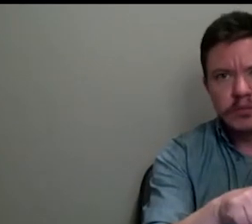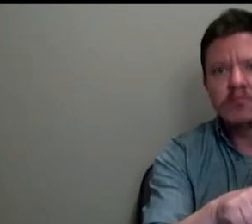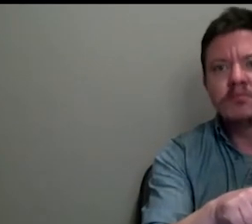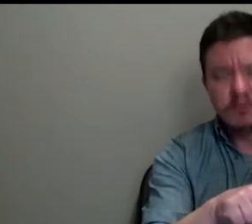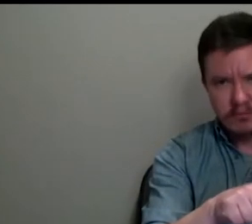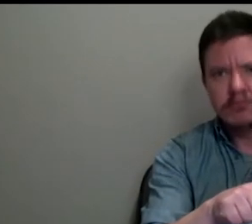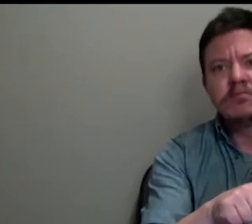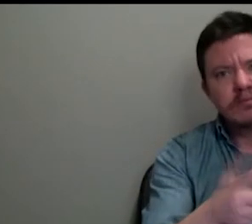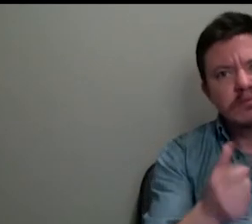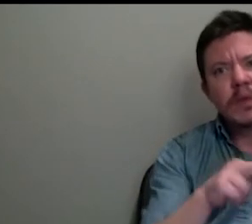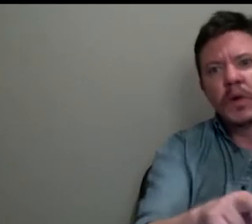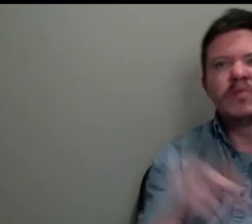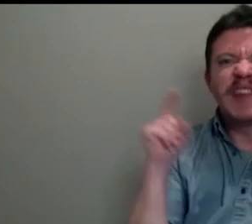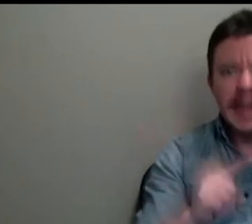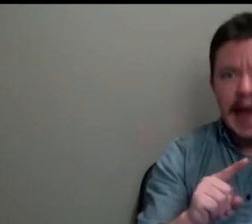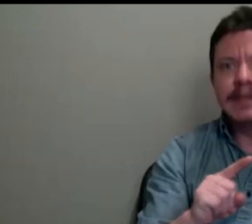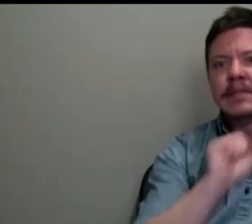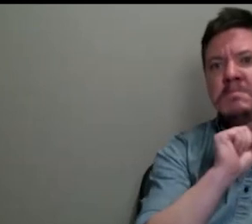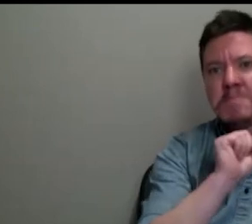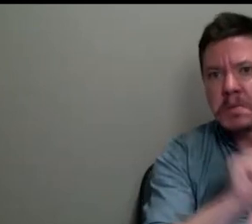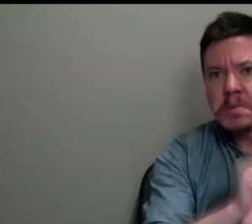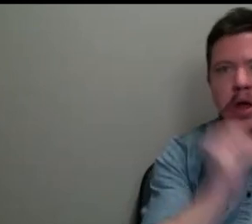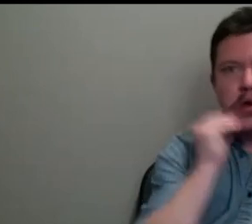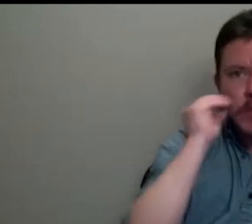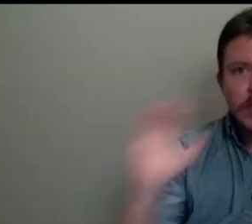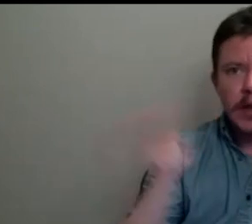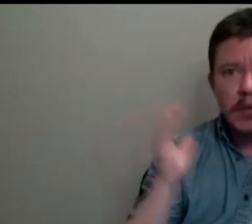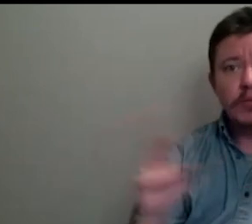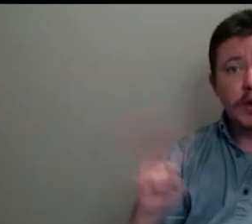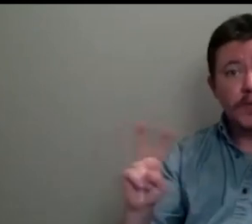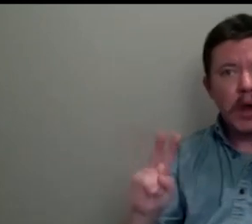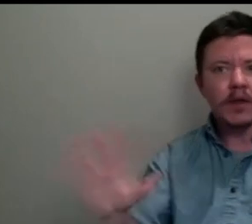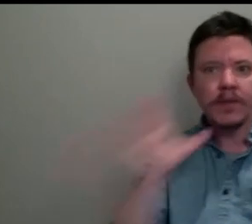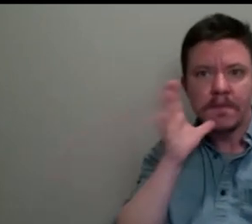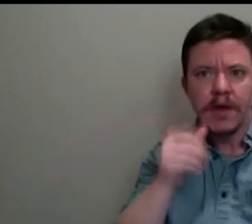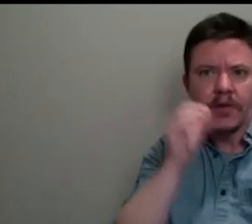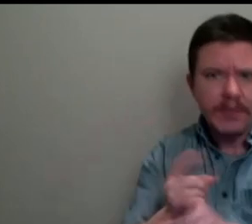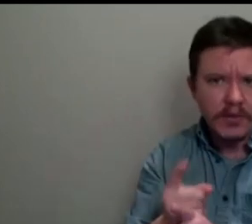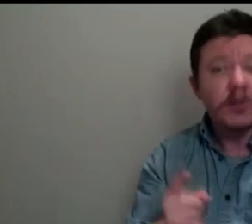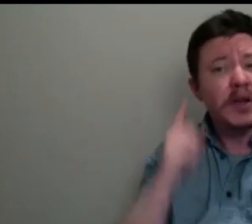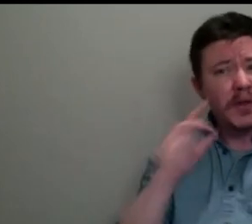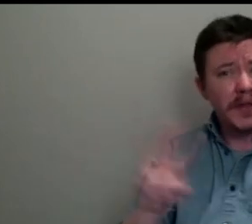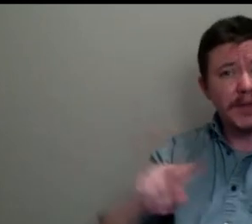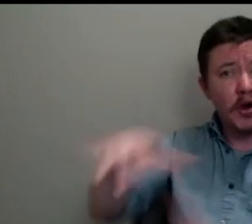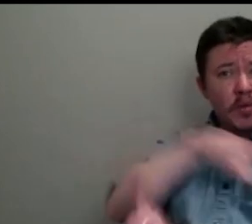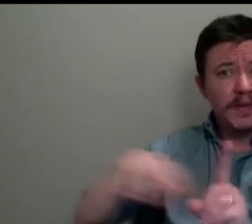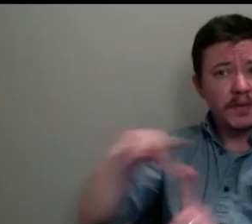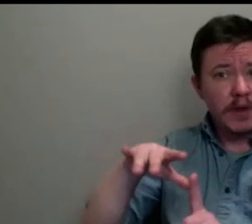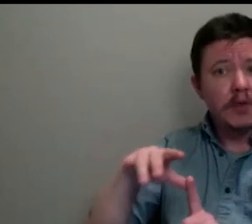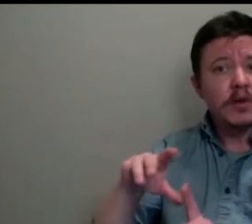so much domestic labor as his mother, his sister, etc. So I think he was surrounded by labor because of his class.